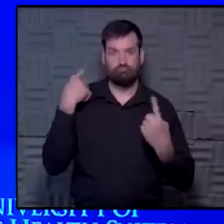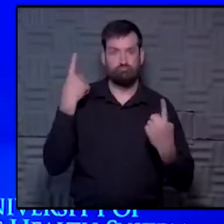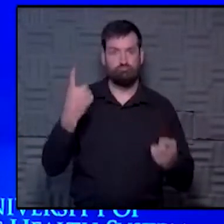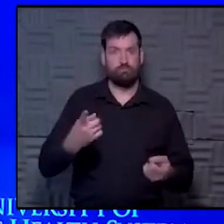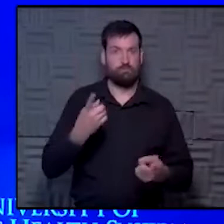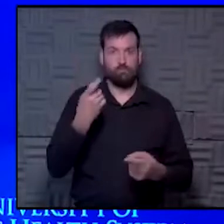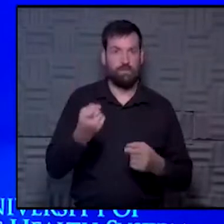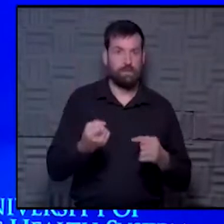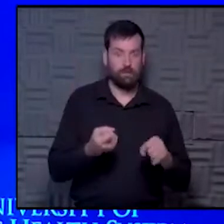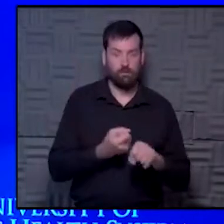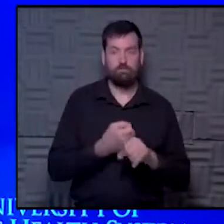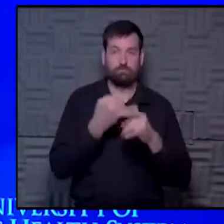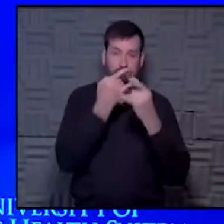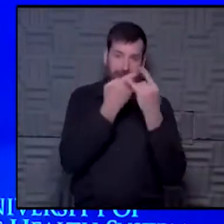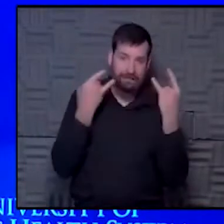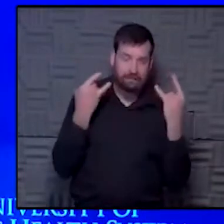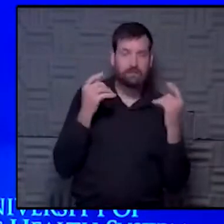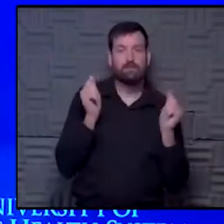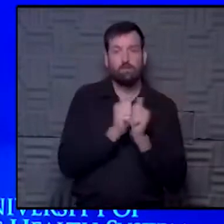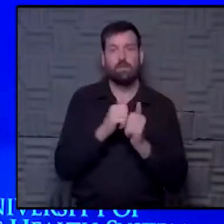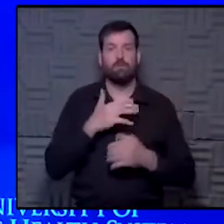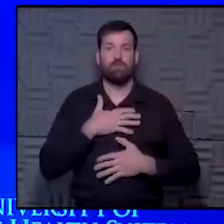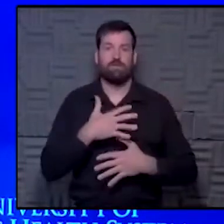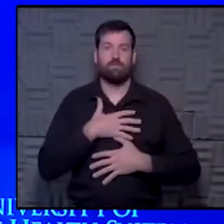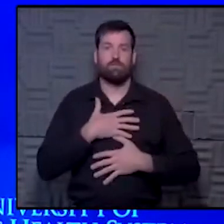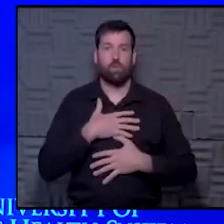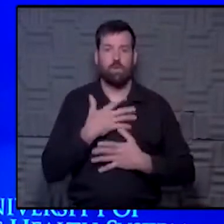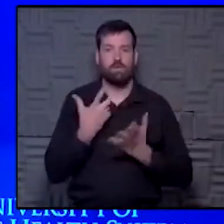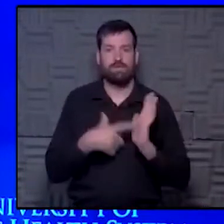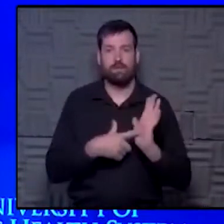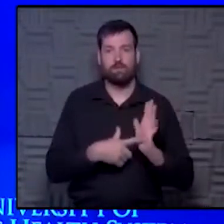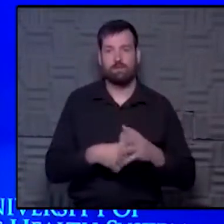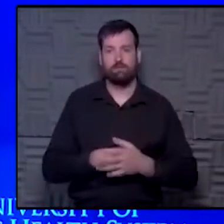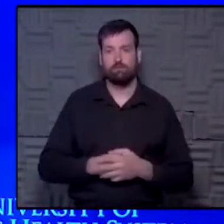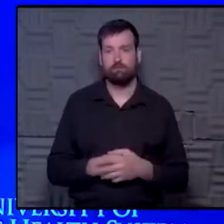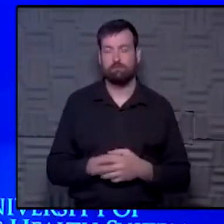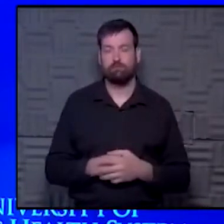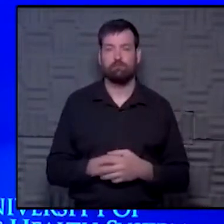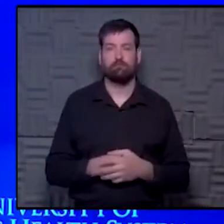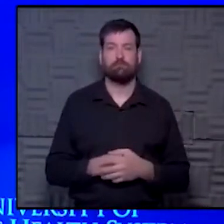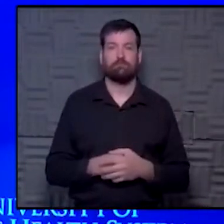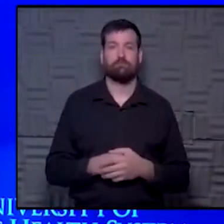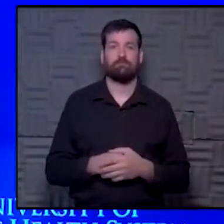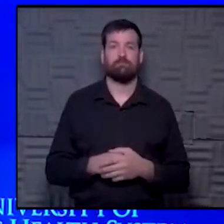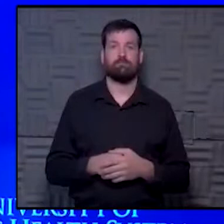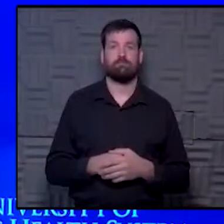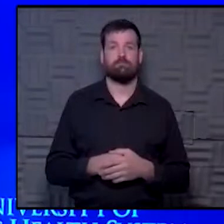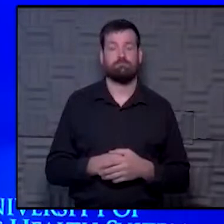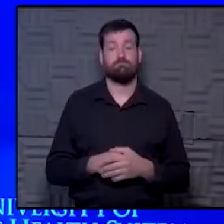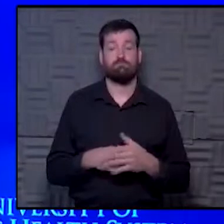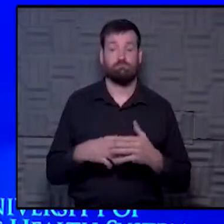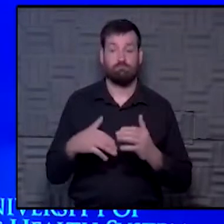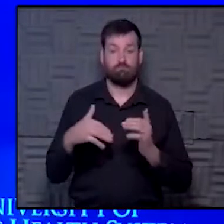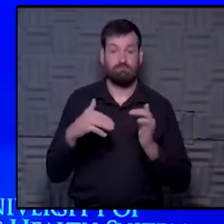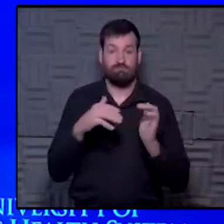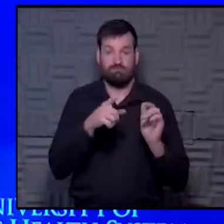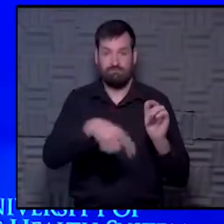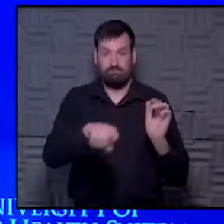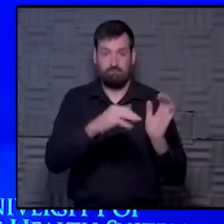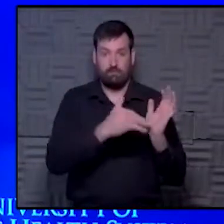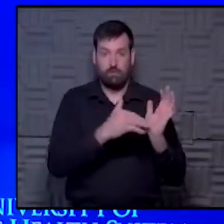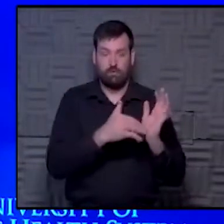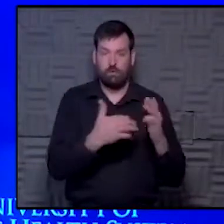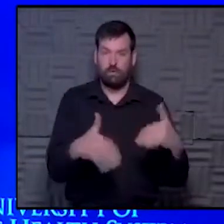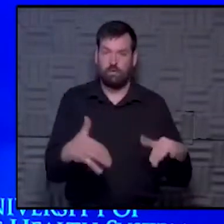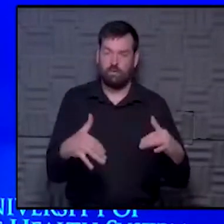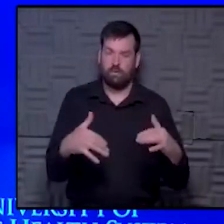or so, en masse, with respiratory symptoms. And the challenge that pediatricians are facing in getting